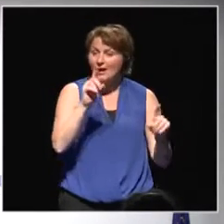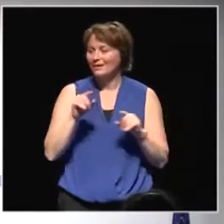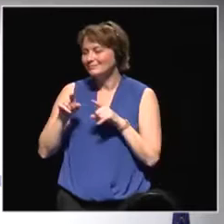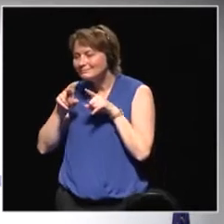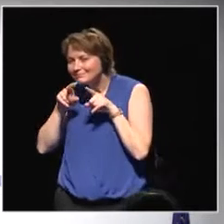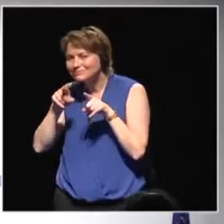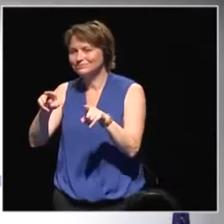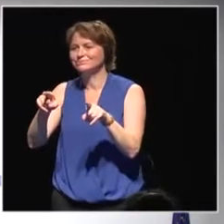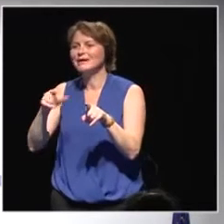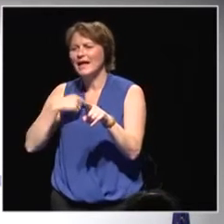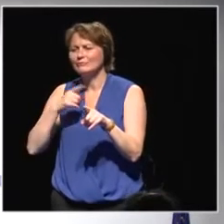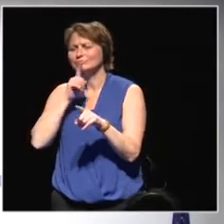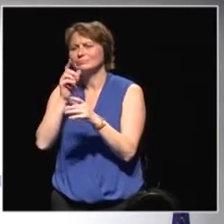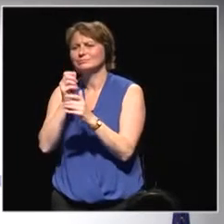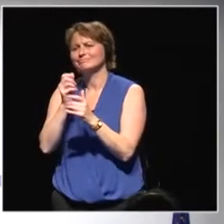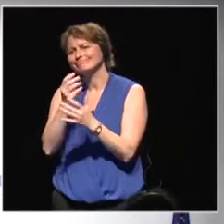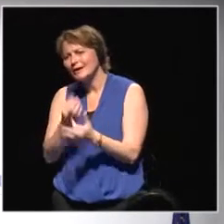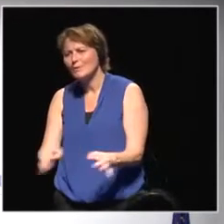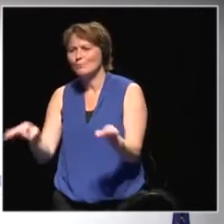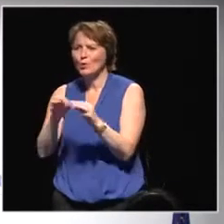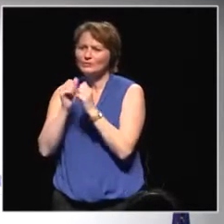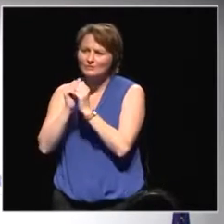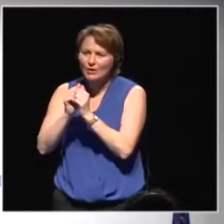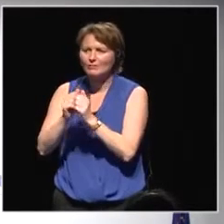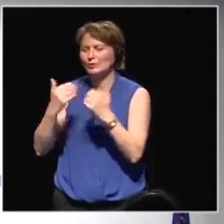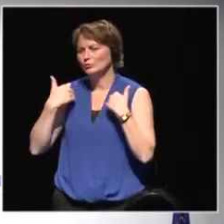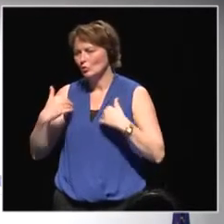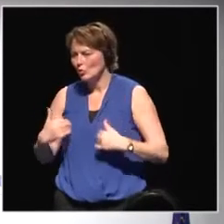values, rule of law, democracy, human rights.